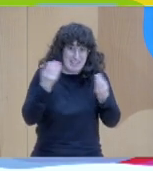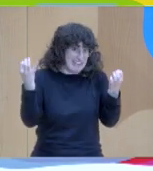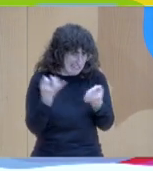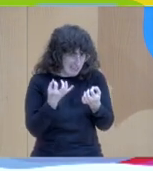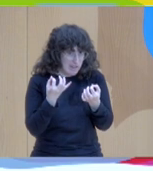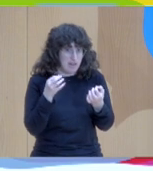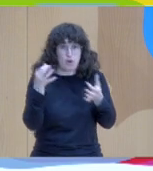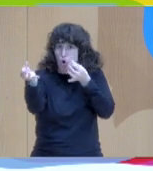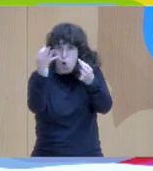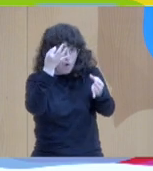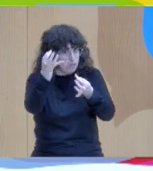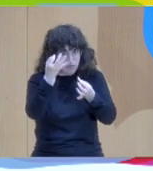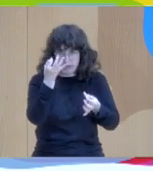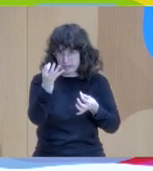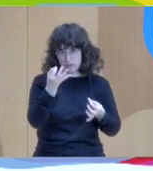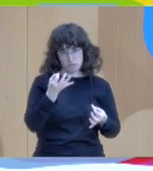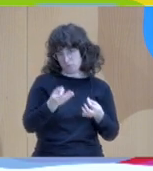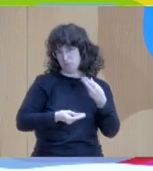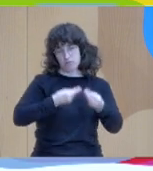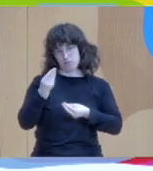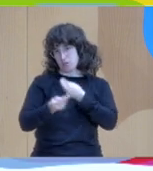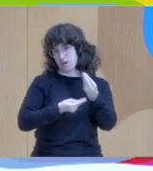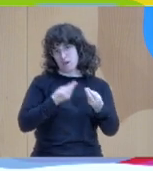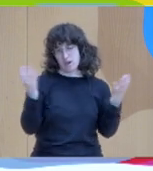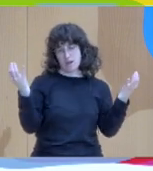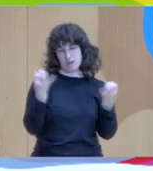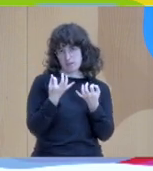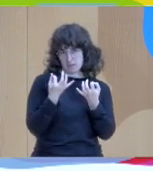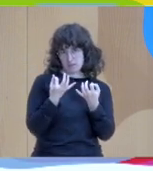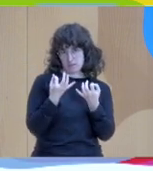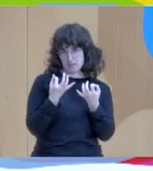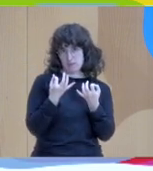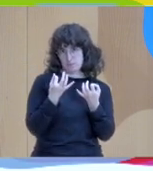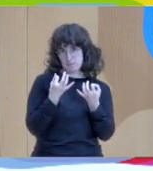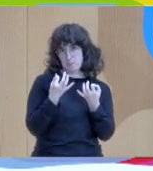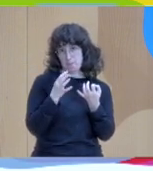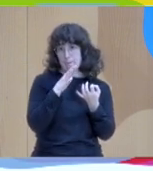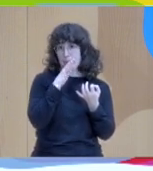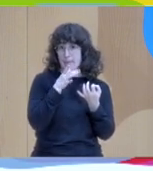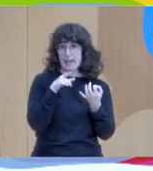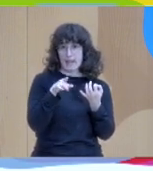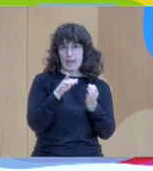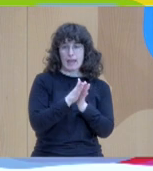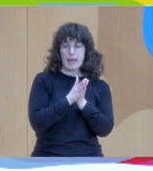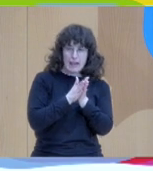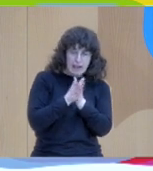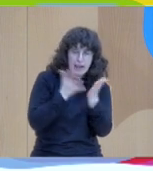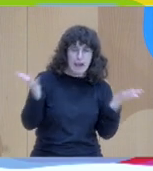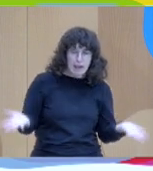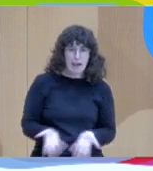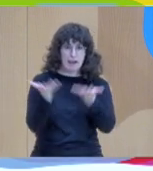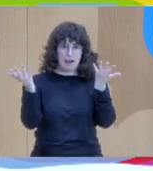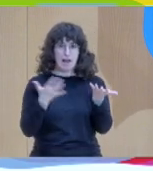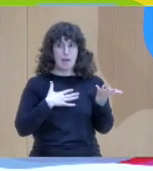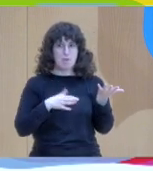can promote plausible hope hope that you can believe in not just you know okay let's all